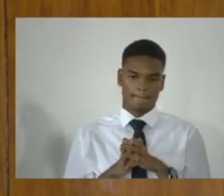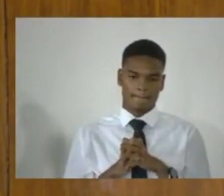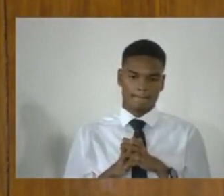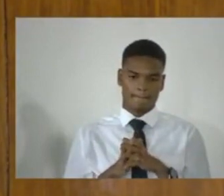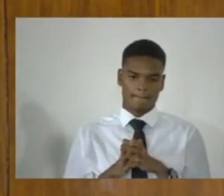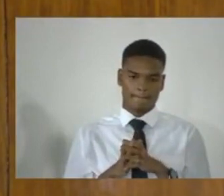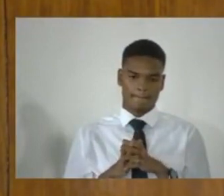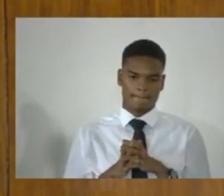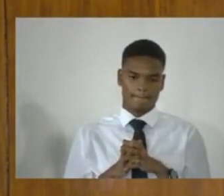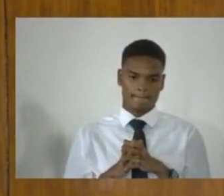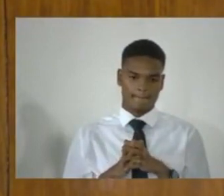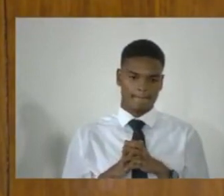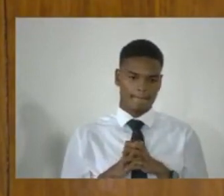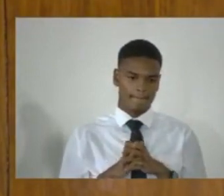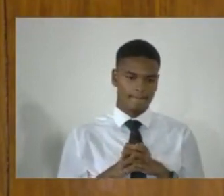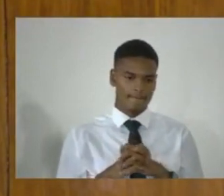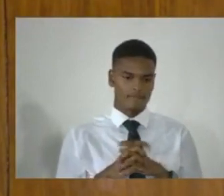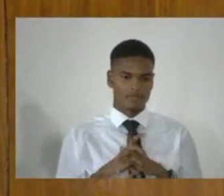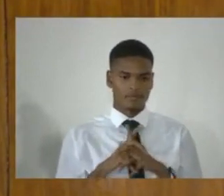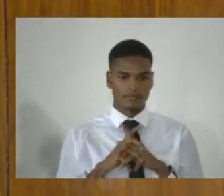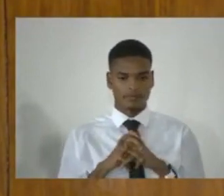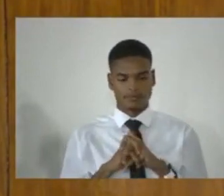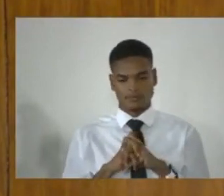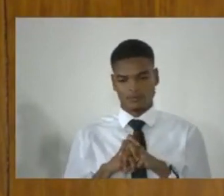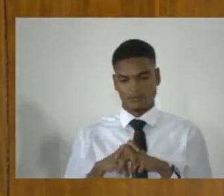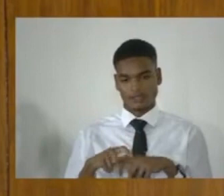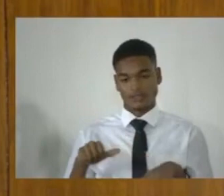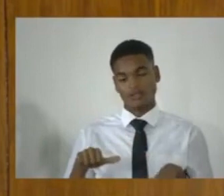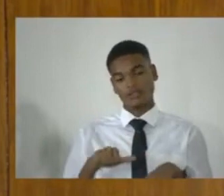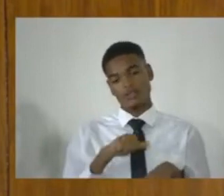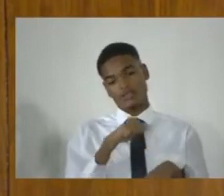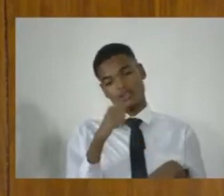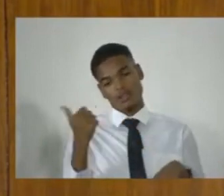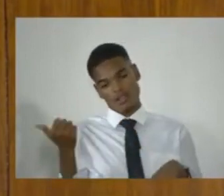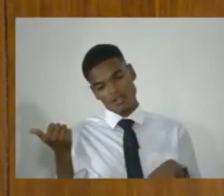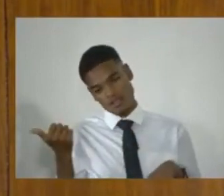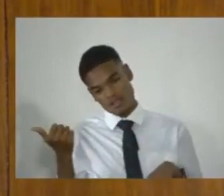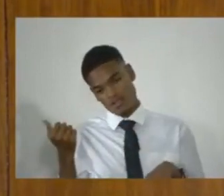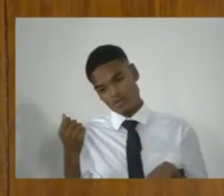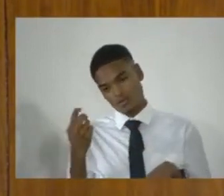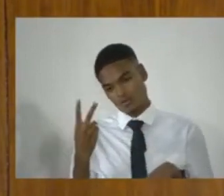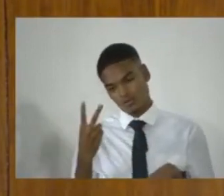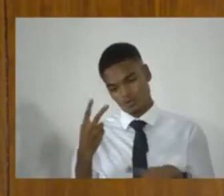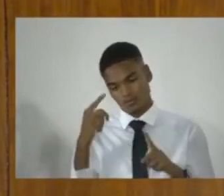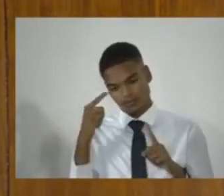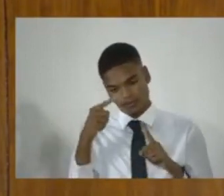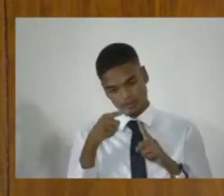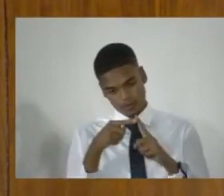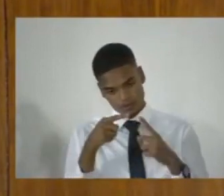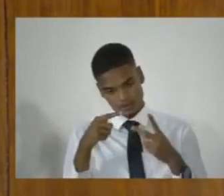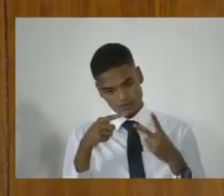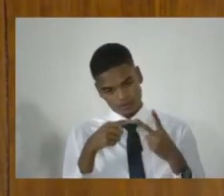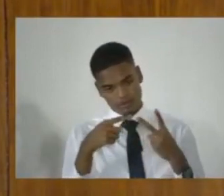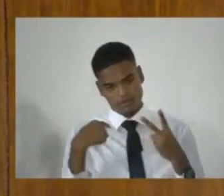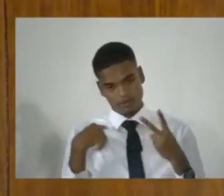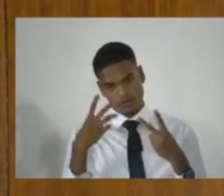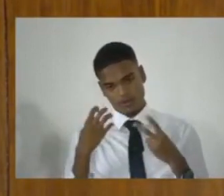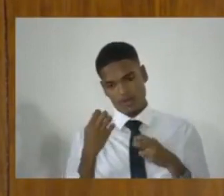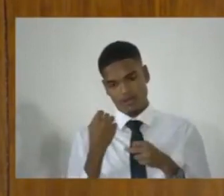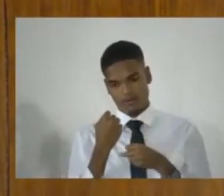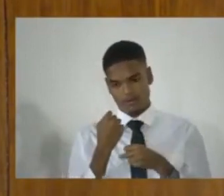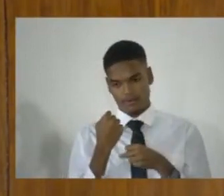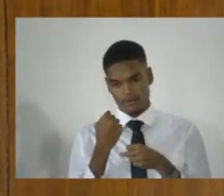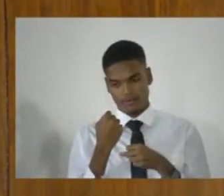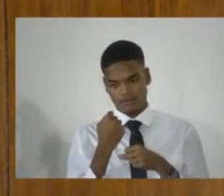the other two points I wish to make before I take my